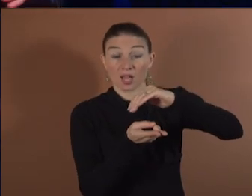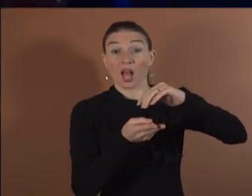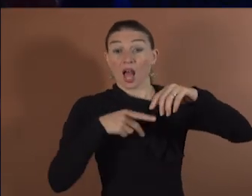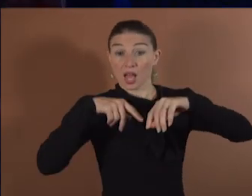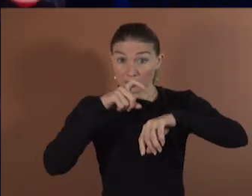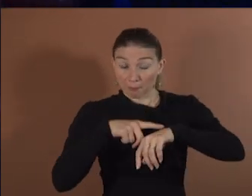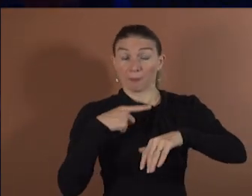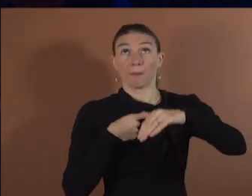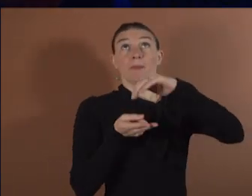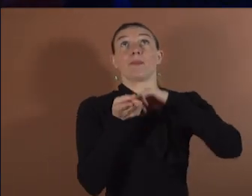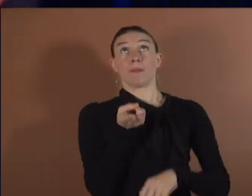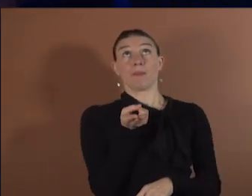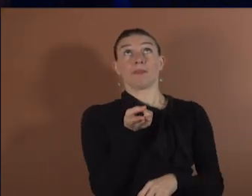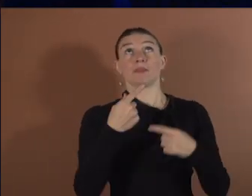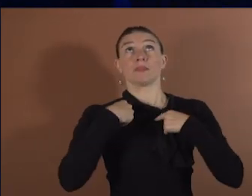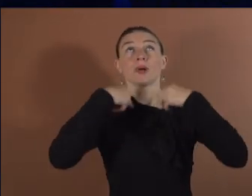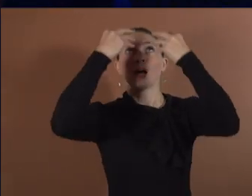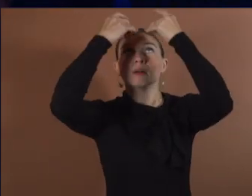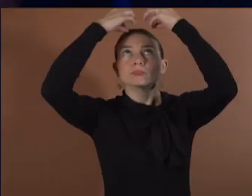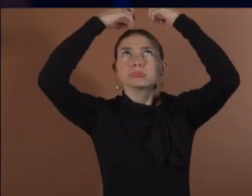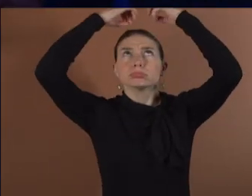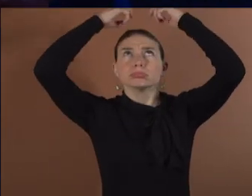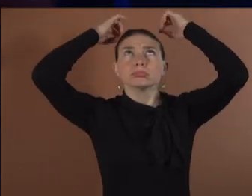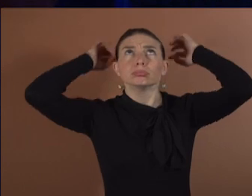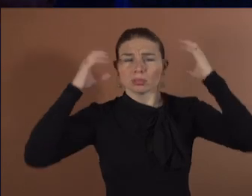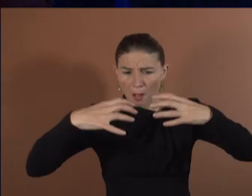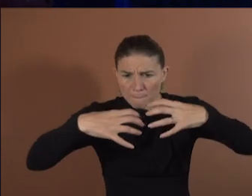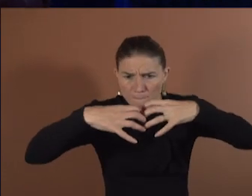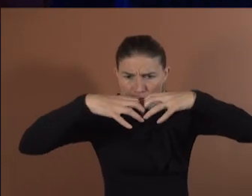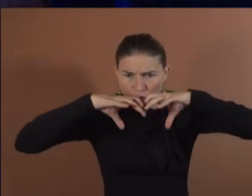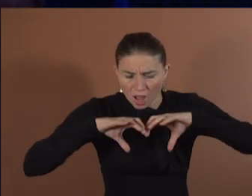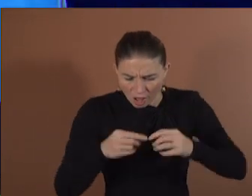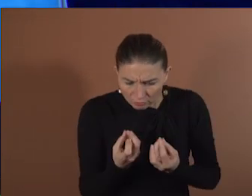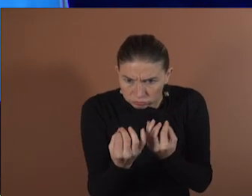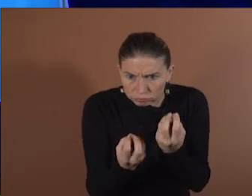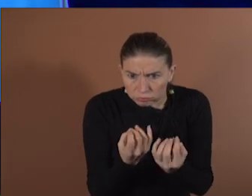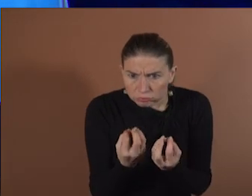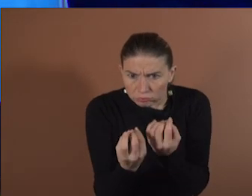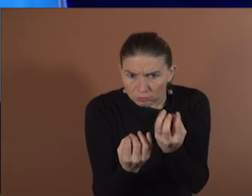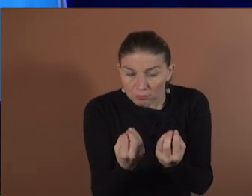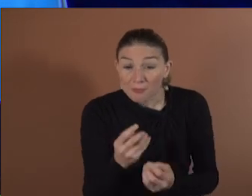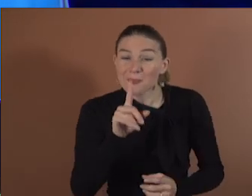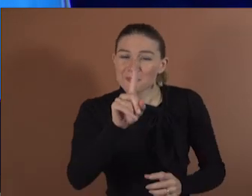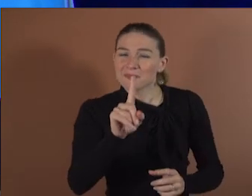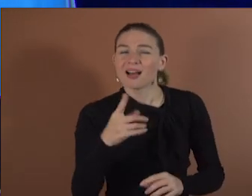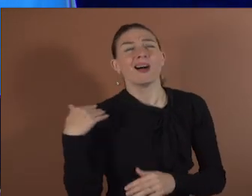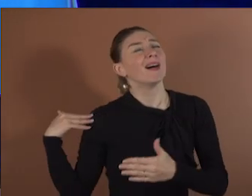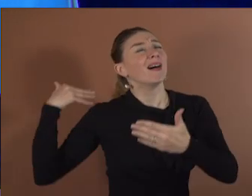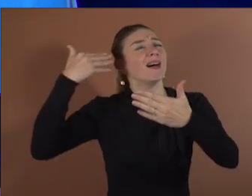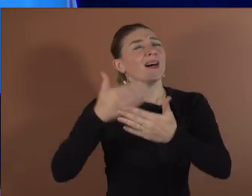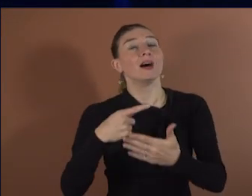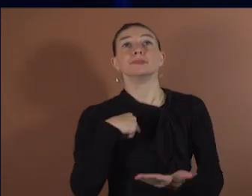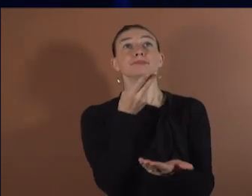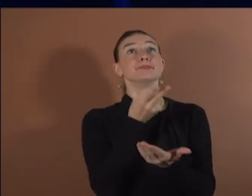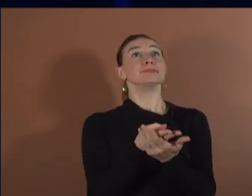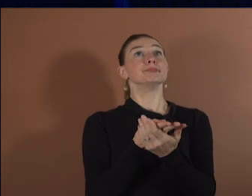And since all this activity is available, we do not show it only to the researcher, but we show also some